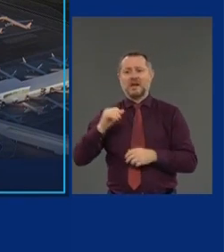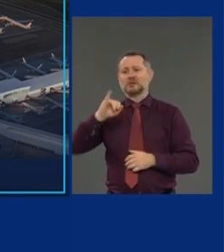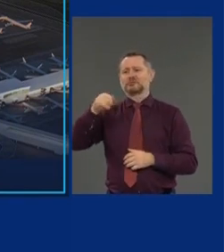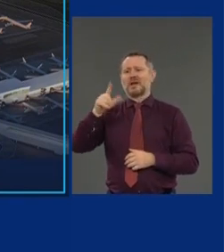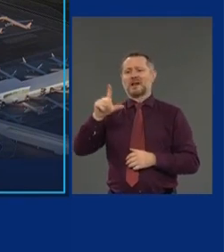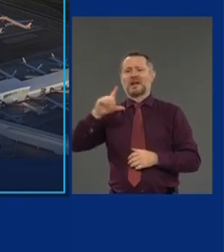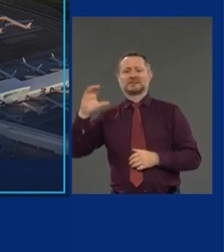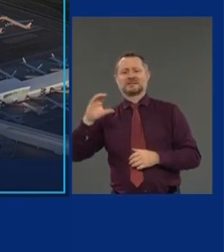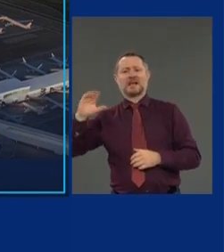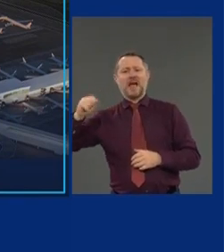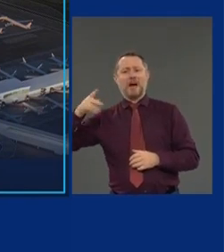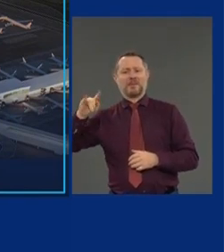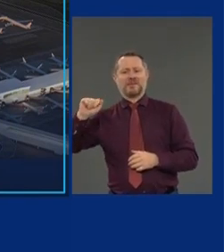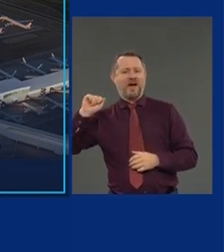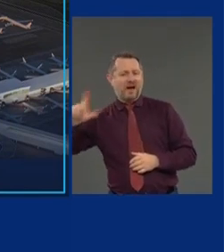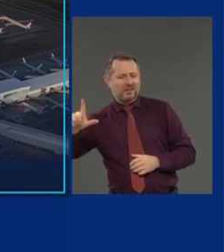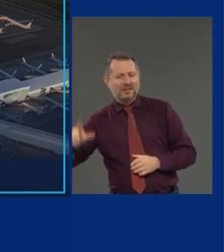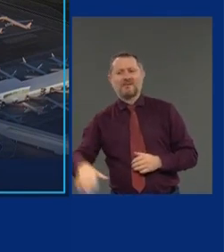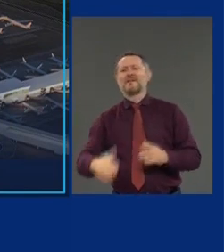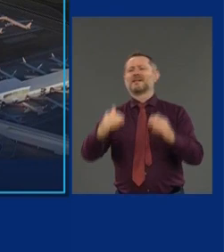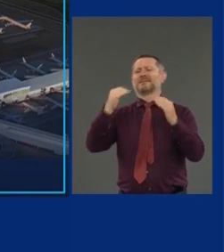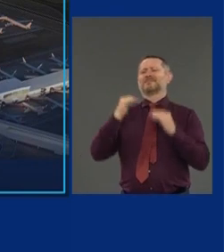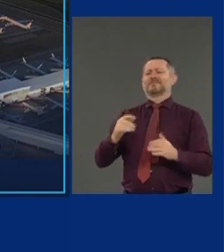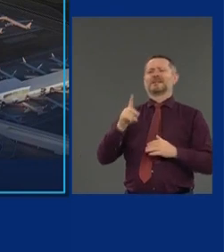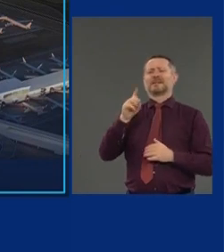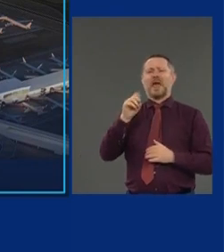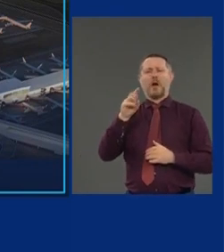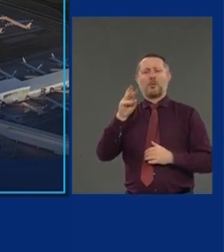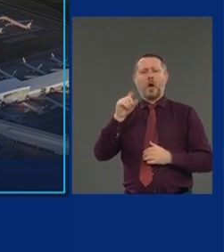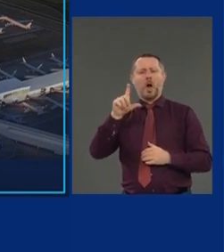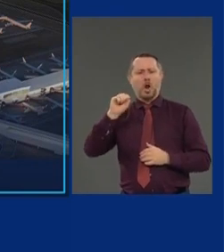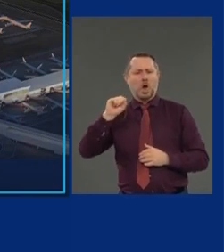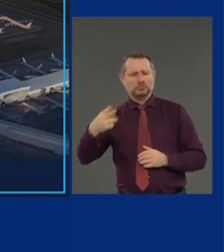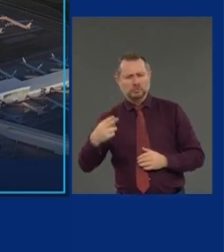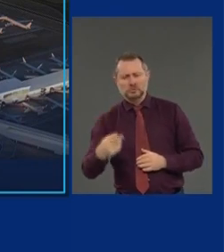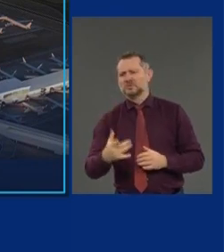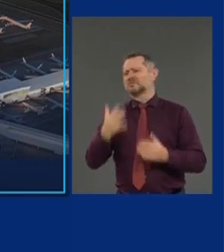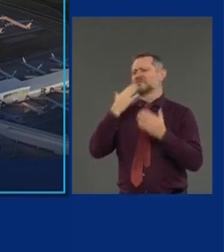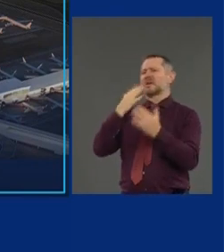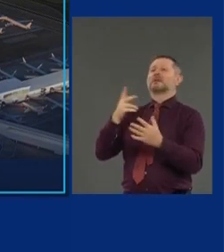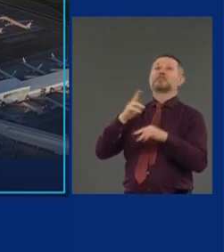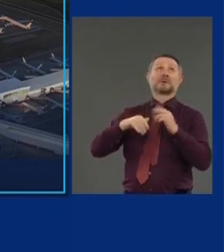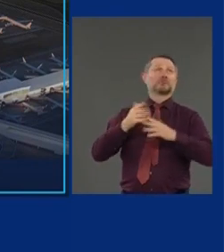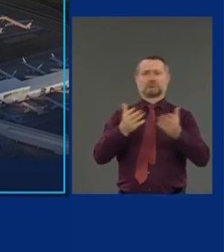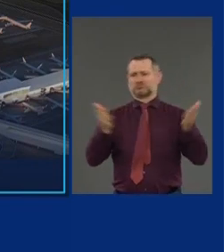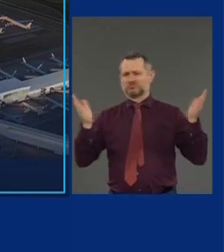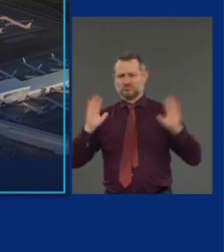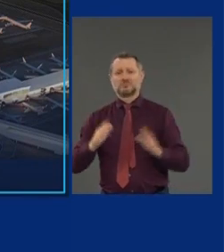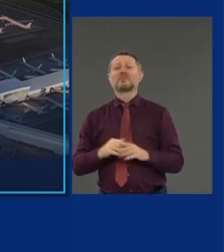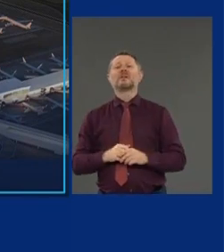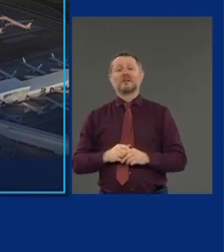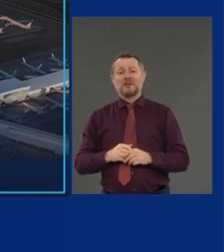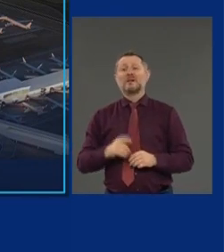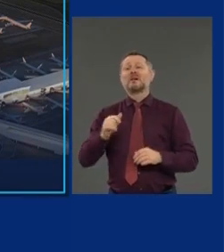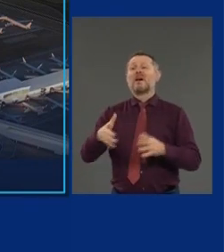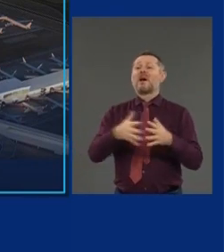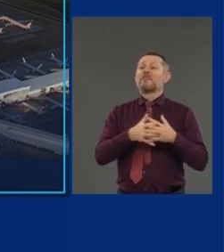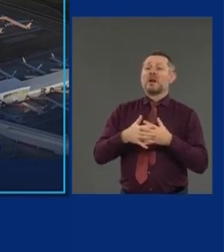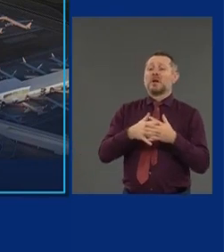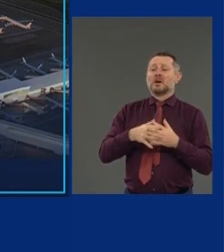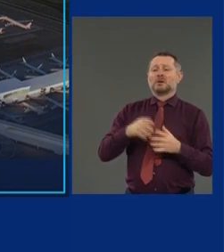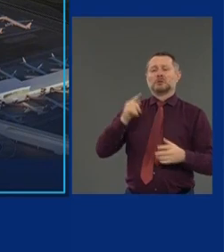who built this building, my deep thanks. Our airline partners, American United Southwest and Air Canada.